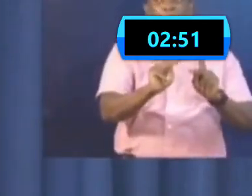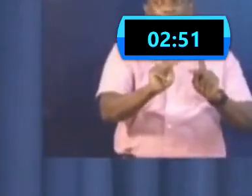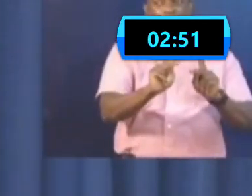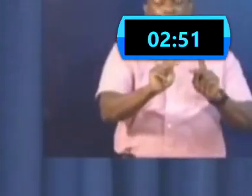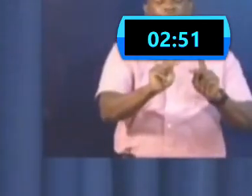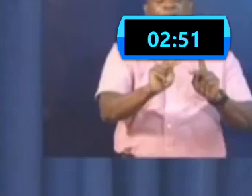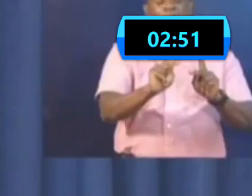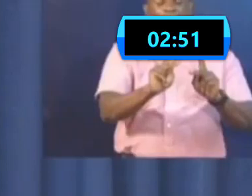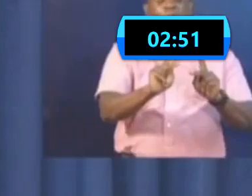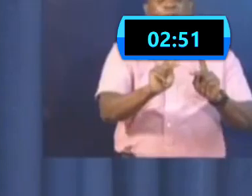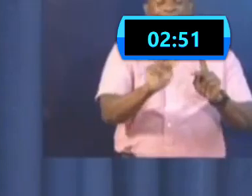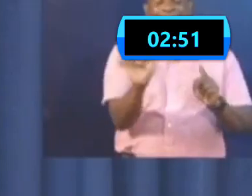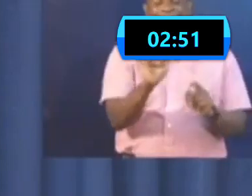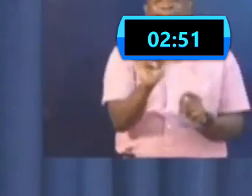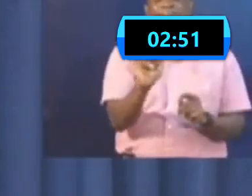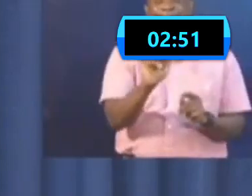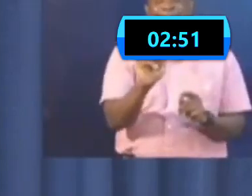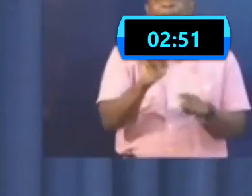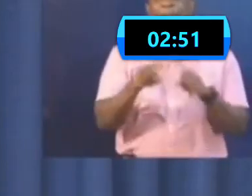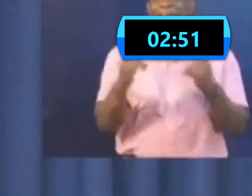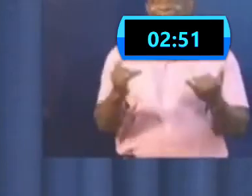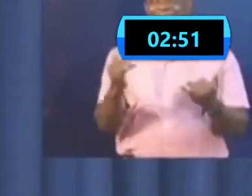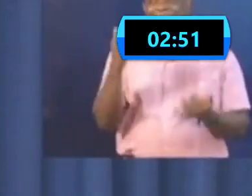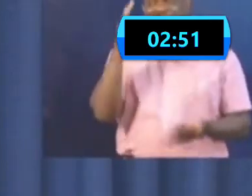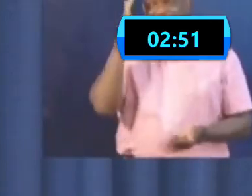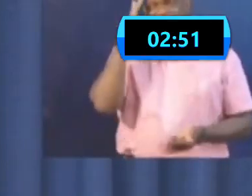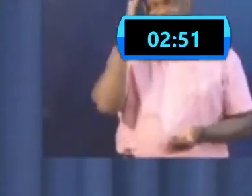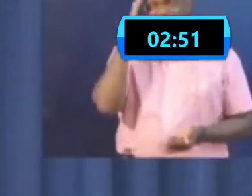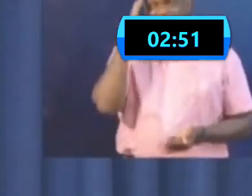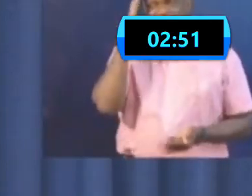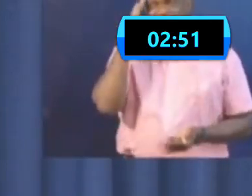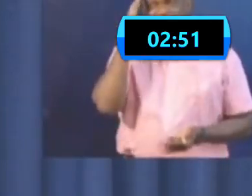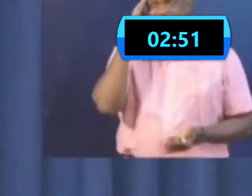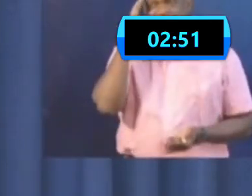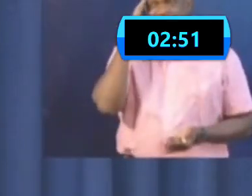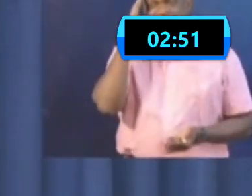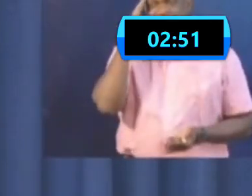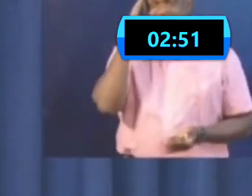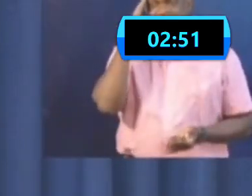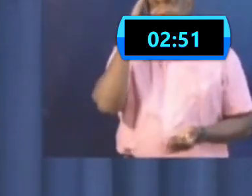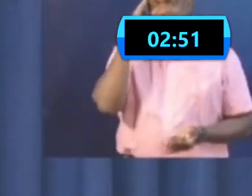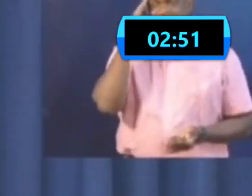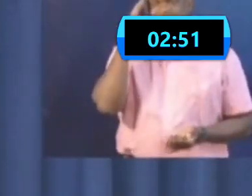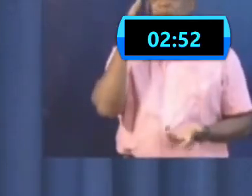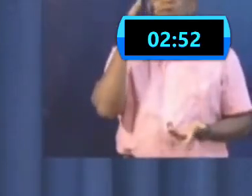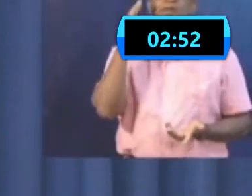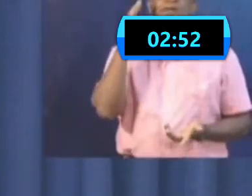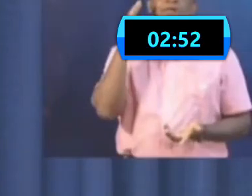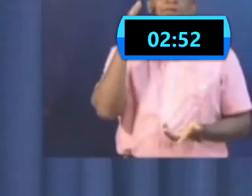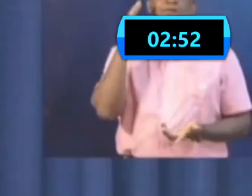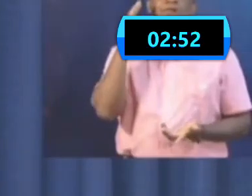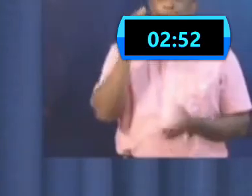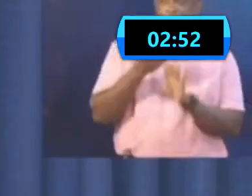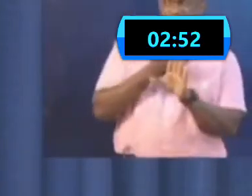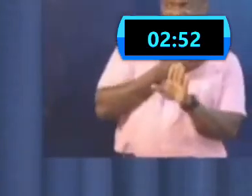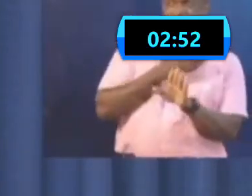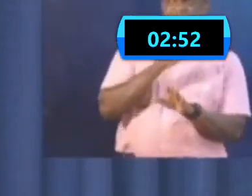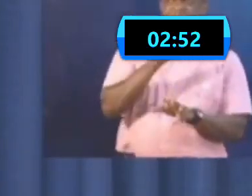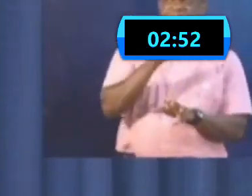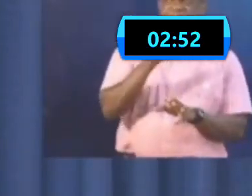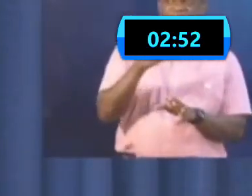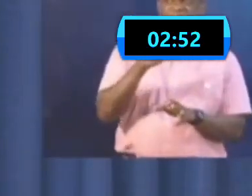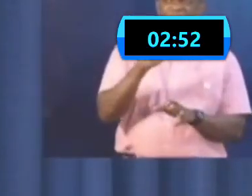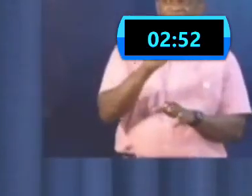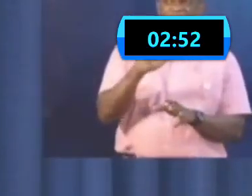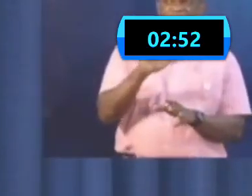know that the percentage you were using in the beginning was 85% of those